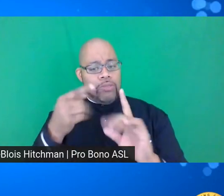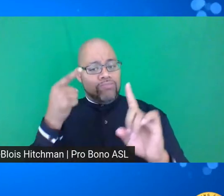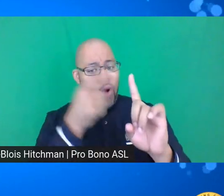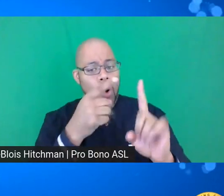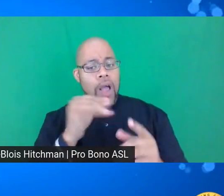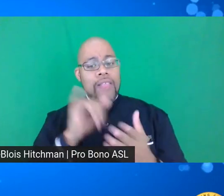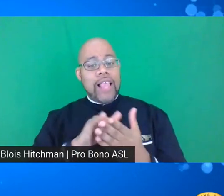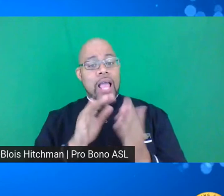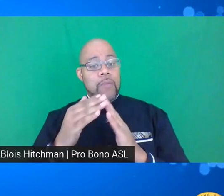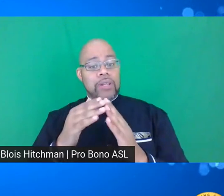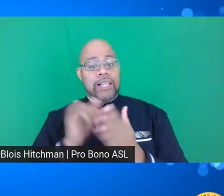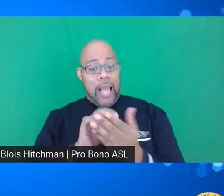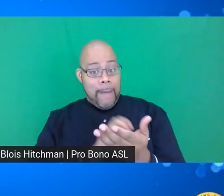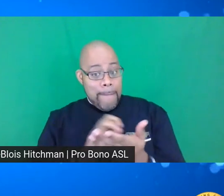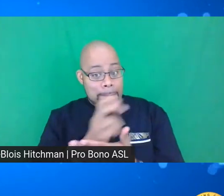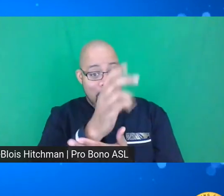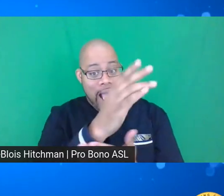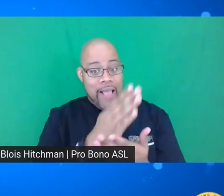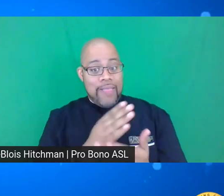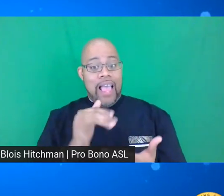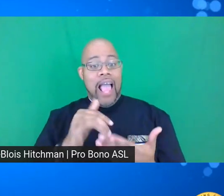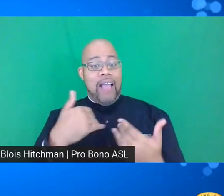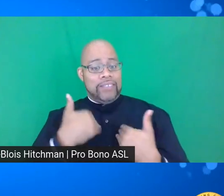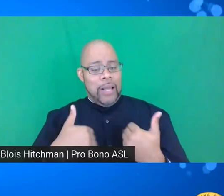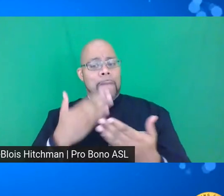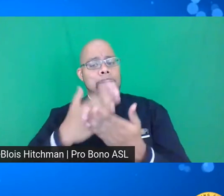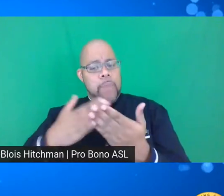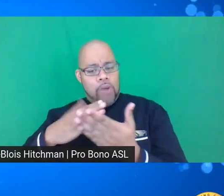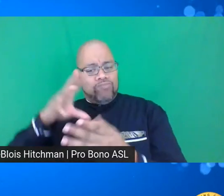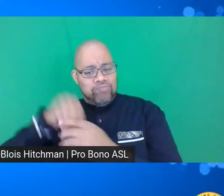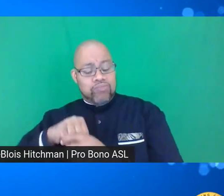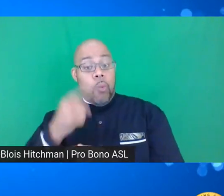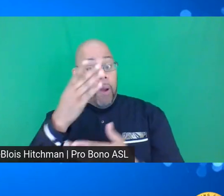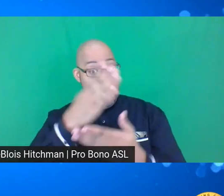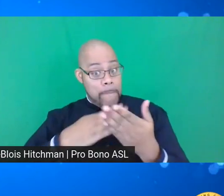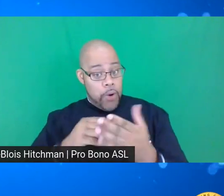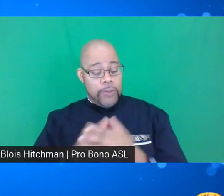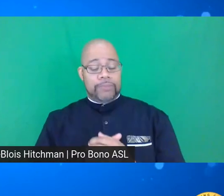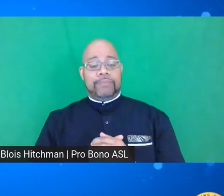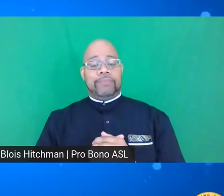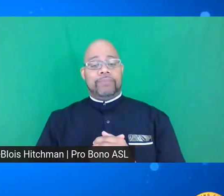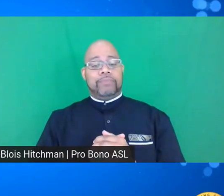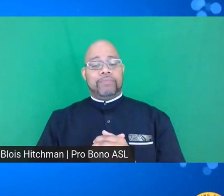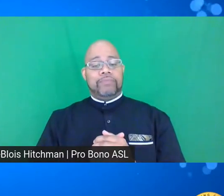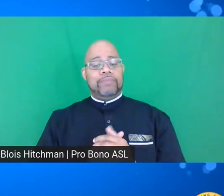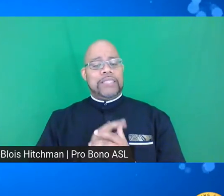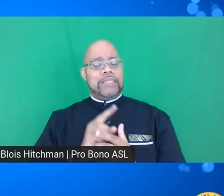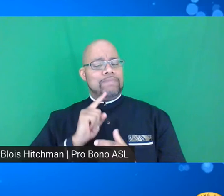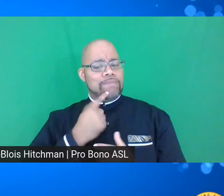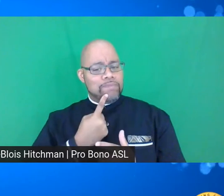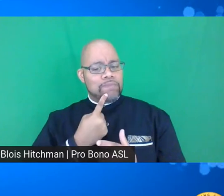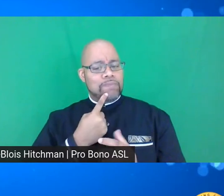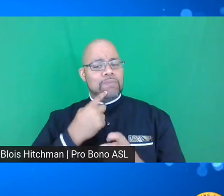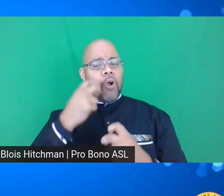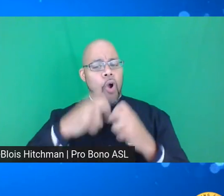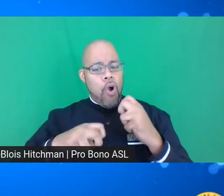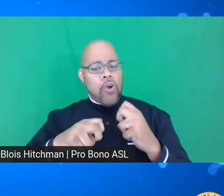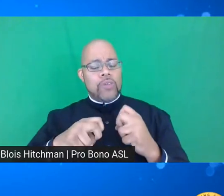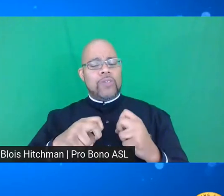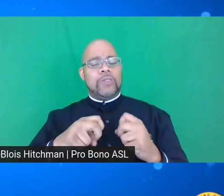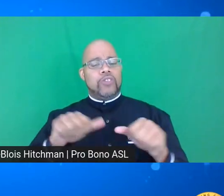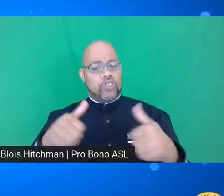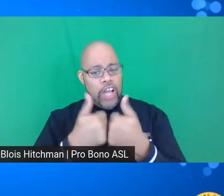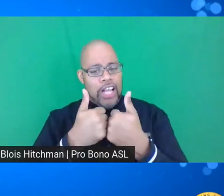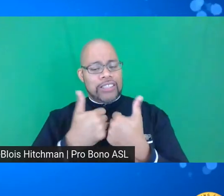Community, that pathway has some components. One of those components is earnest, hard, difficult, challenging,